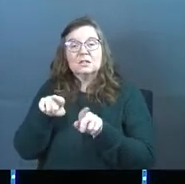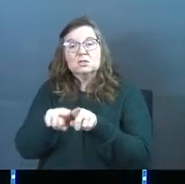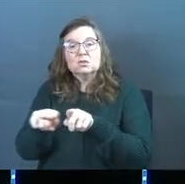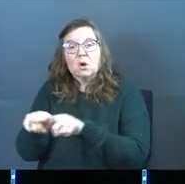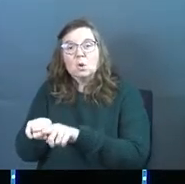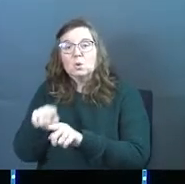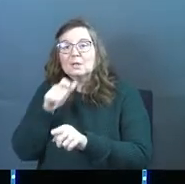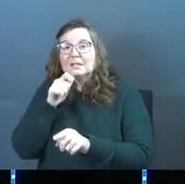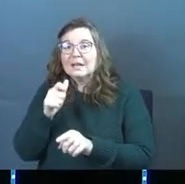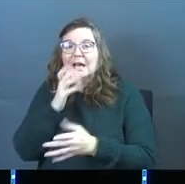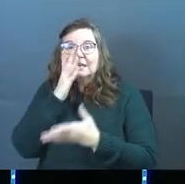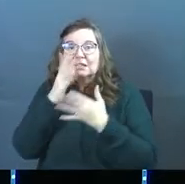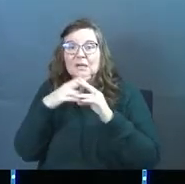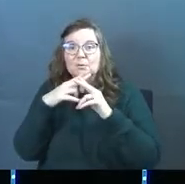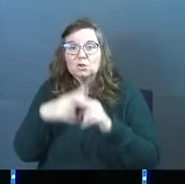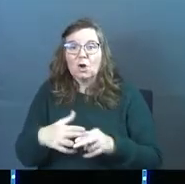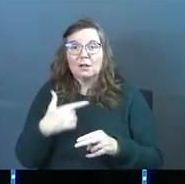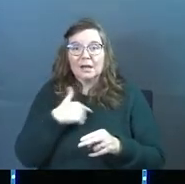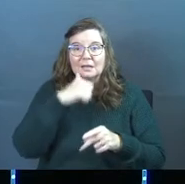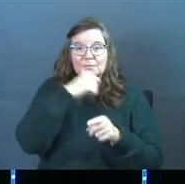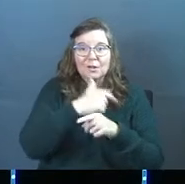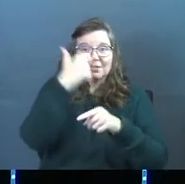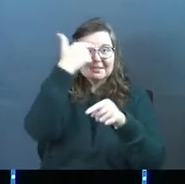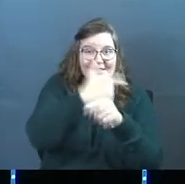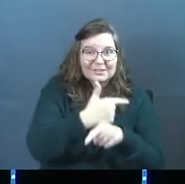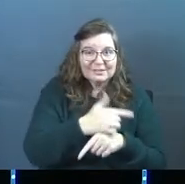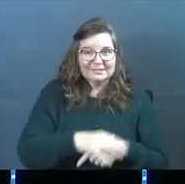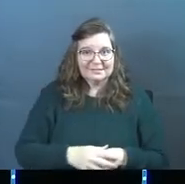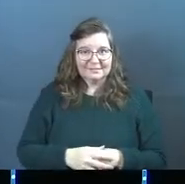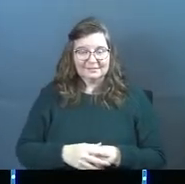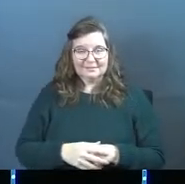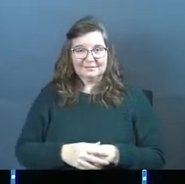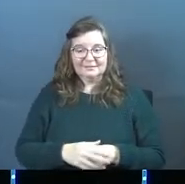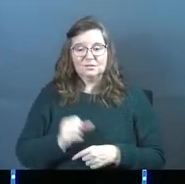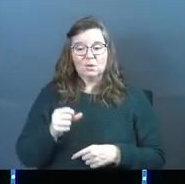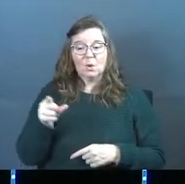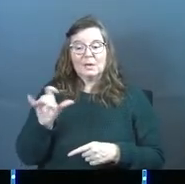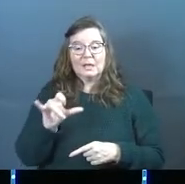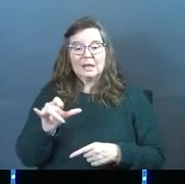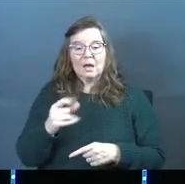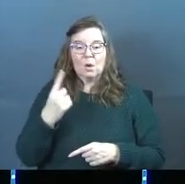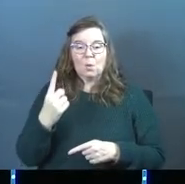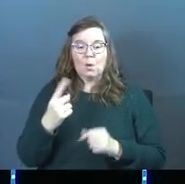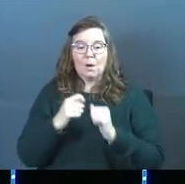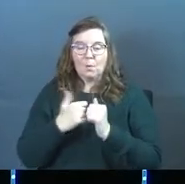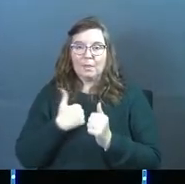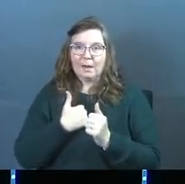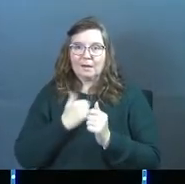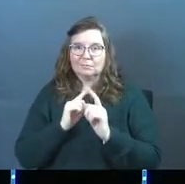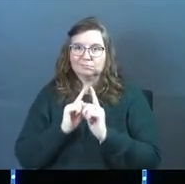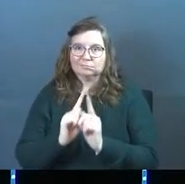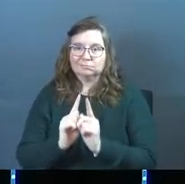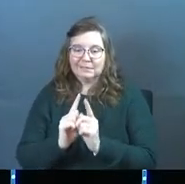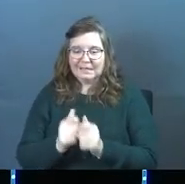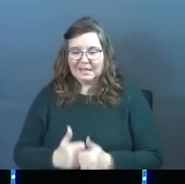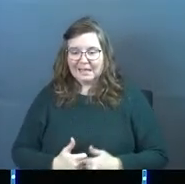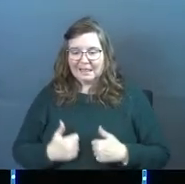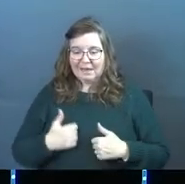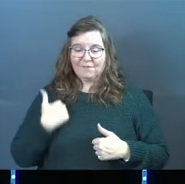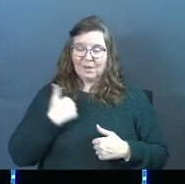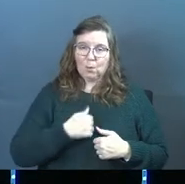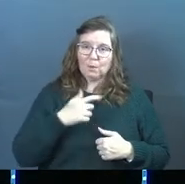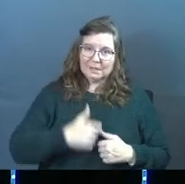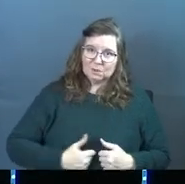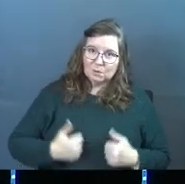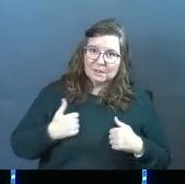also not ashamed to call us brothers and sisters. So he's like one with us. He lived the life that